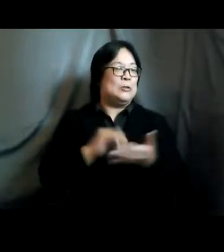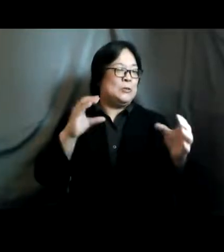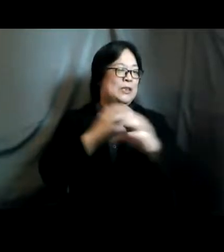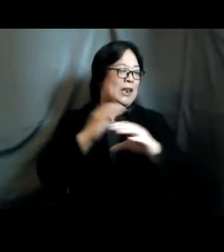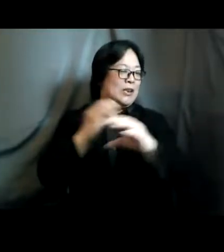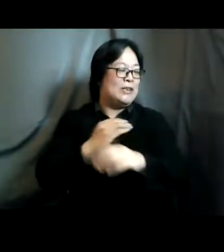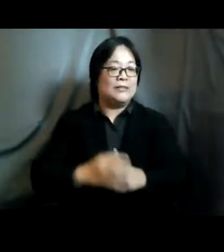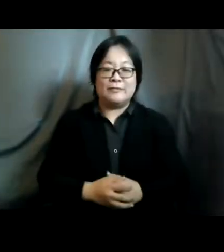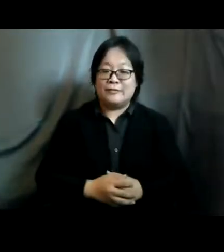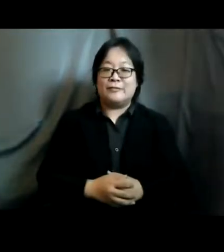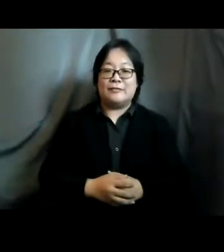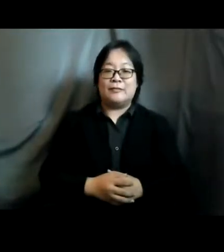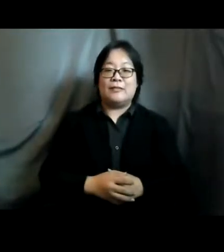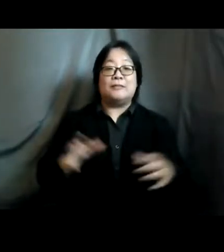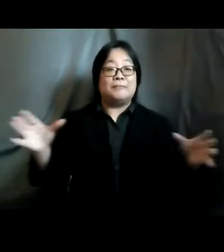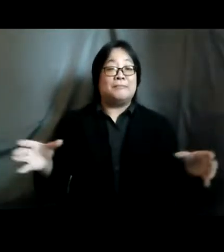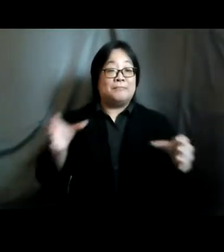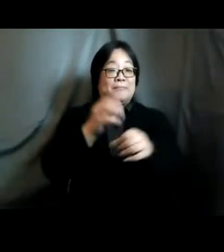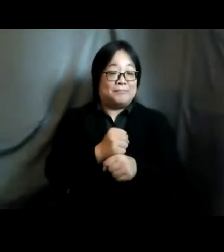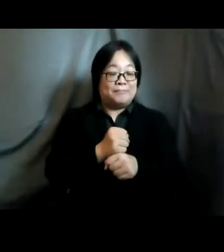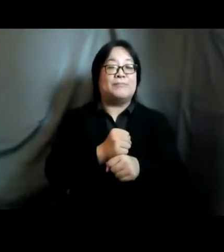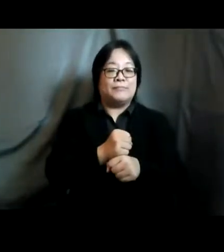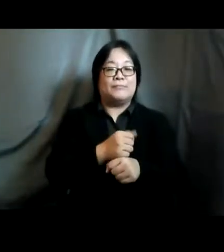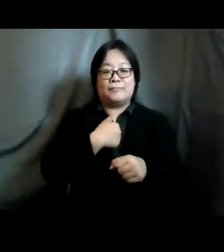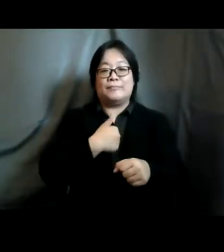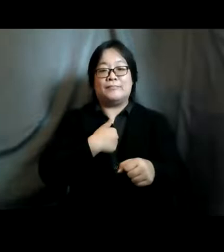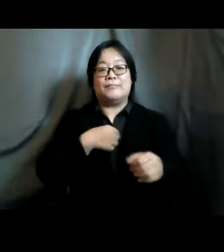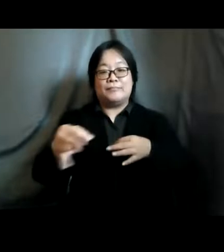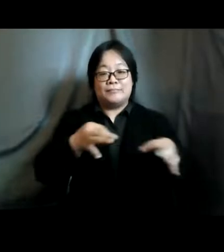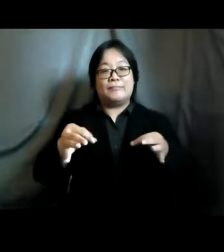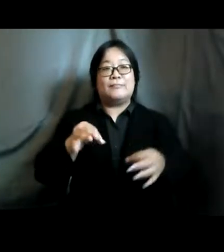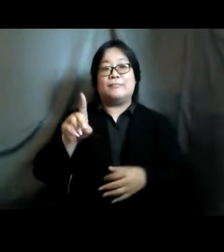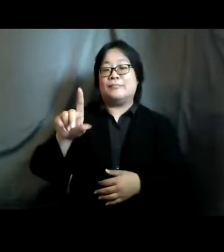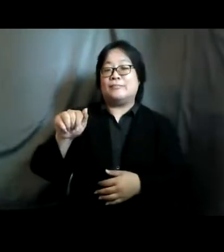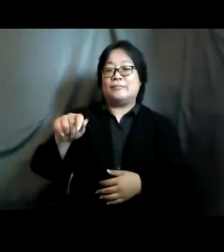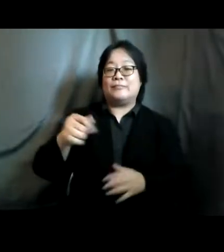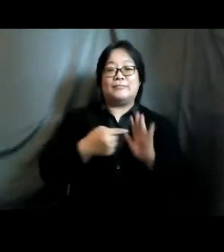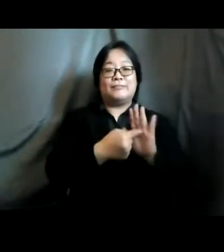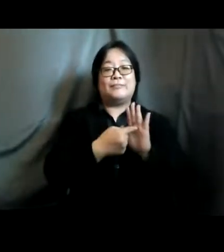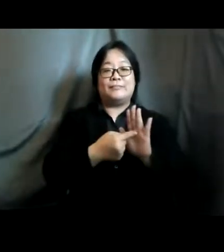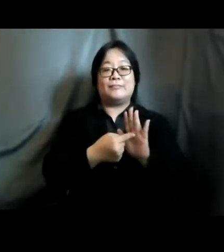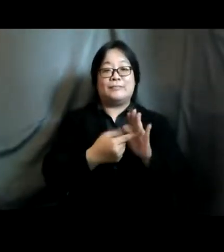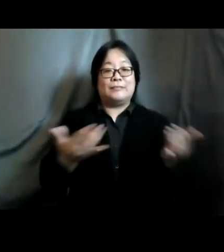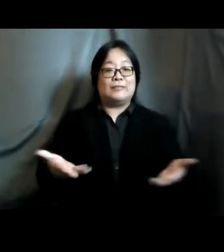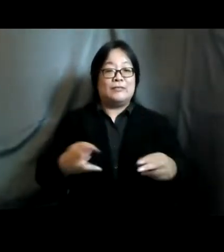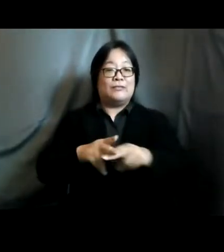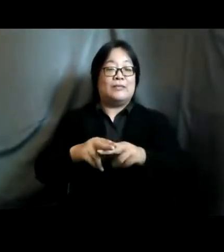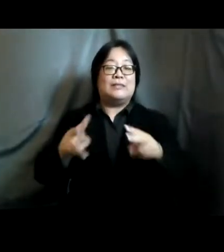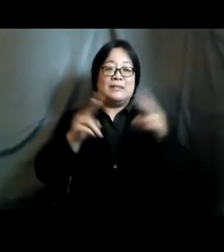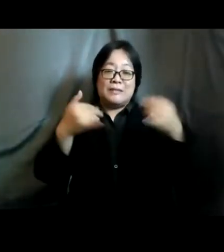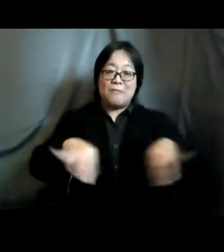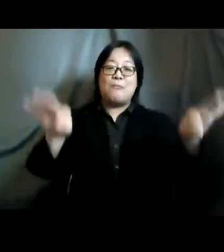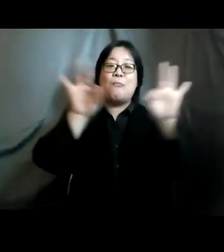uh in conclusion i would like to unline that data and evidence for us here in fiji remains one of the most critical gaps